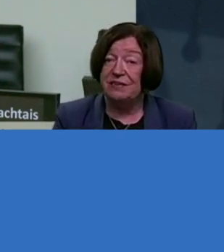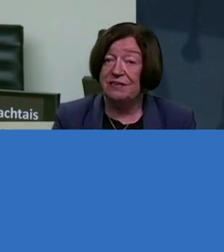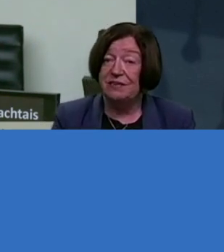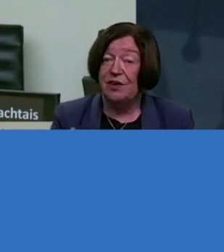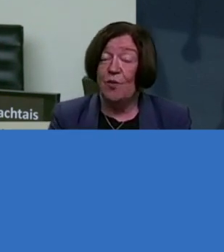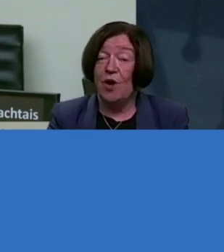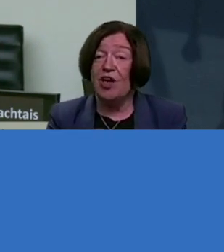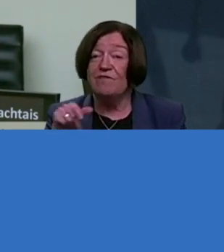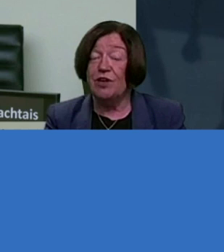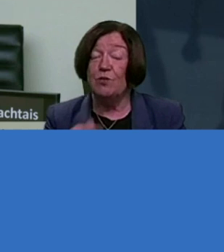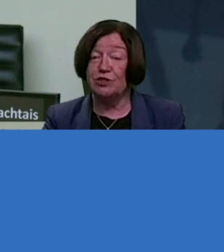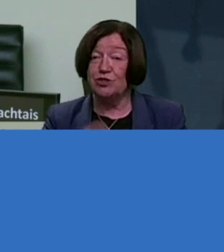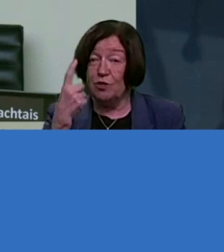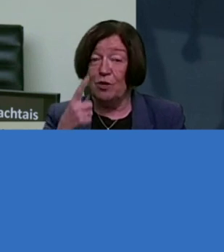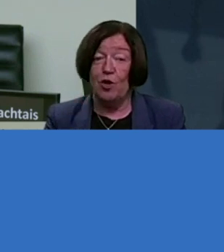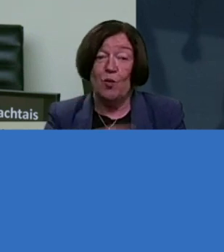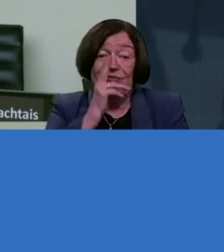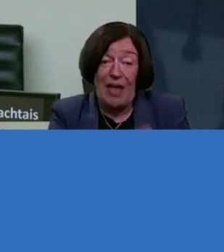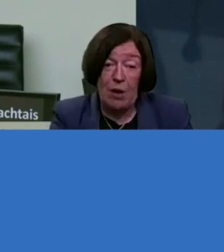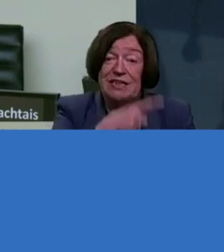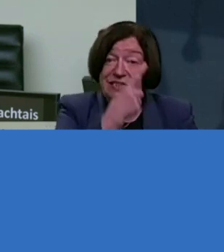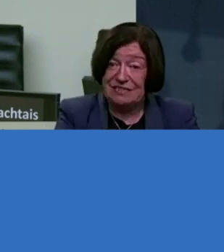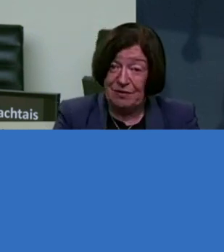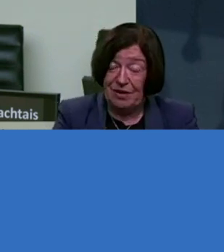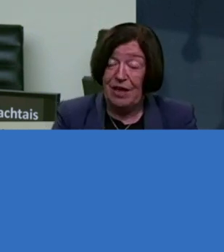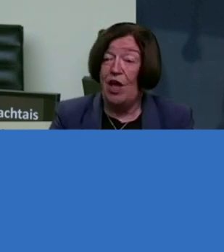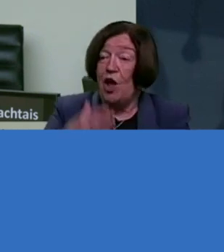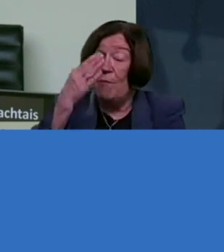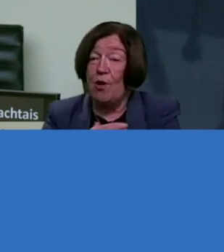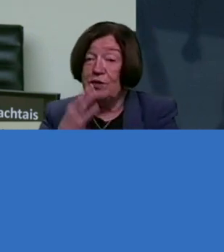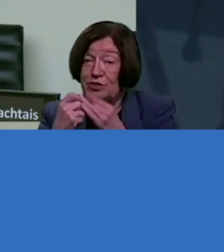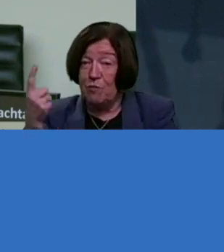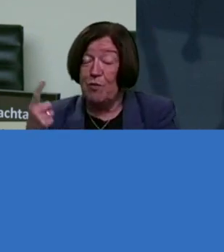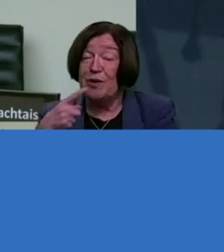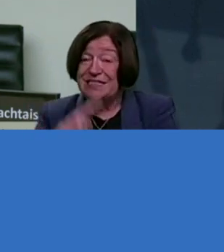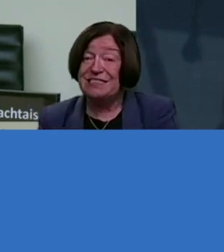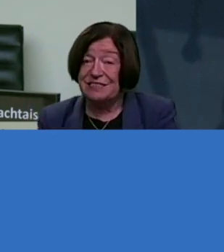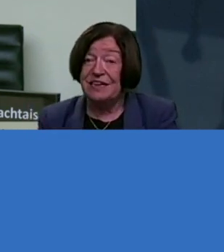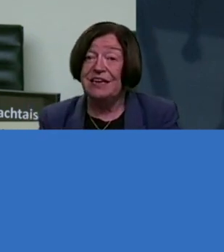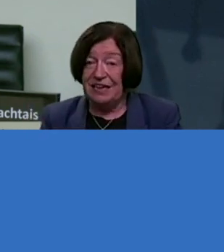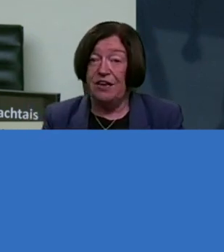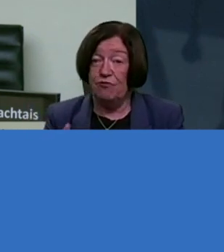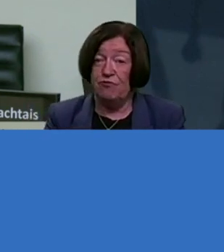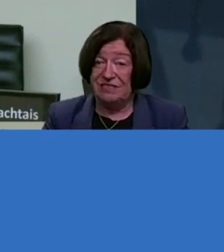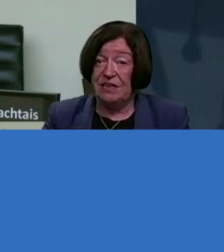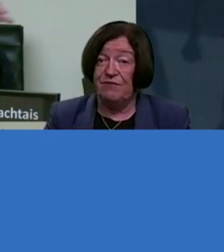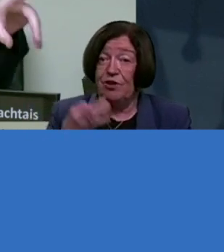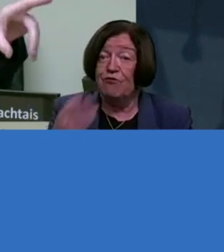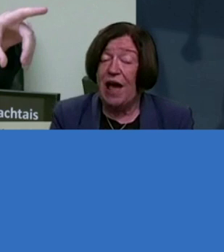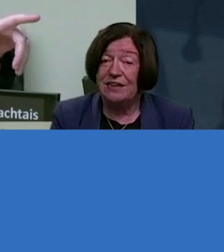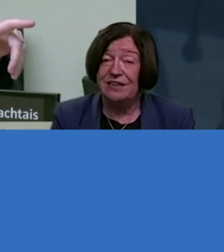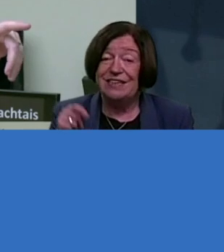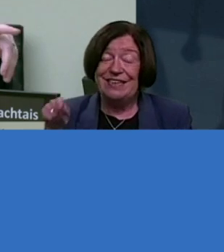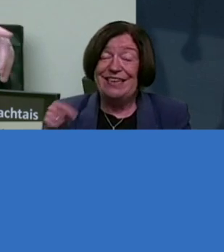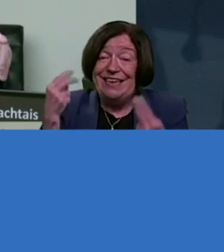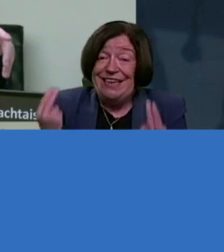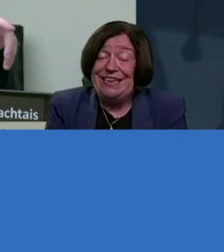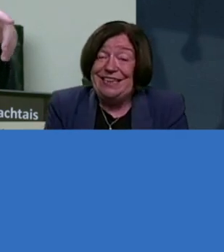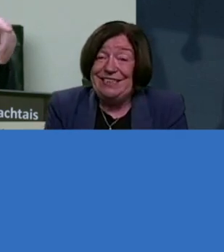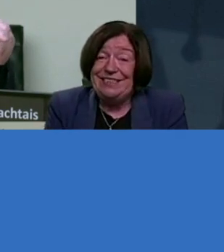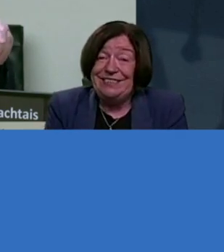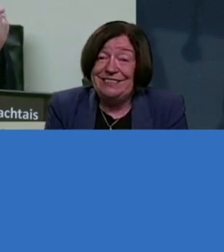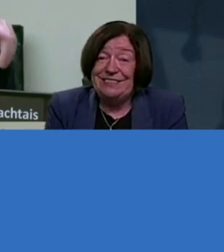whereas if he was somebody without a disability, employing somebody with a disability, he could get a grant. So, he needs